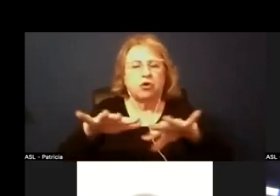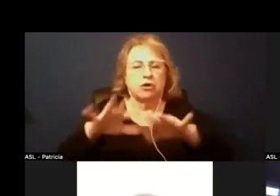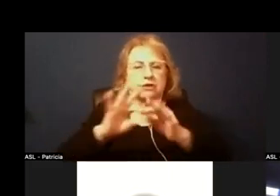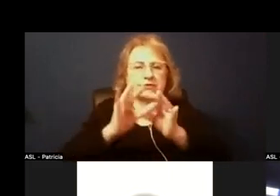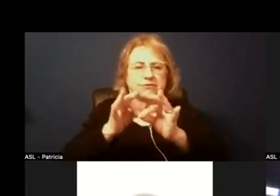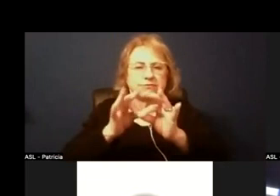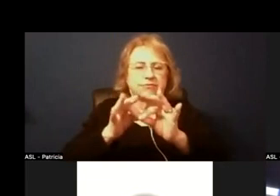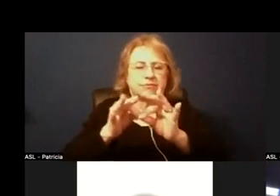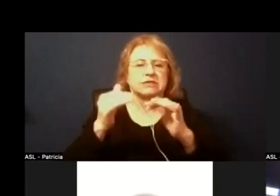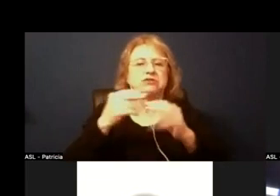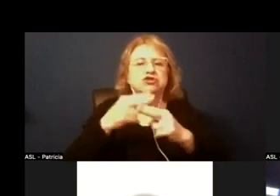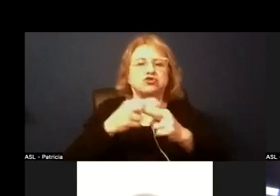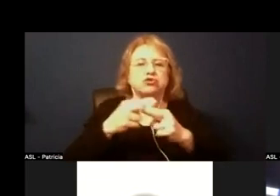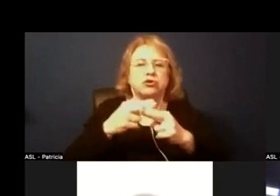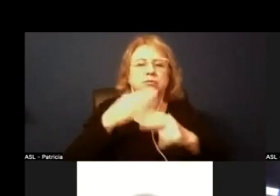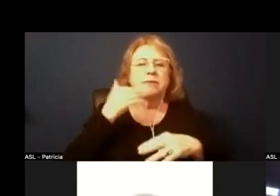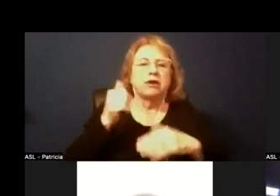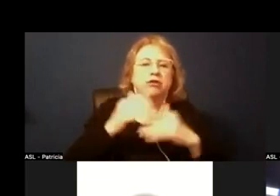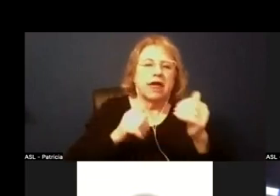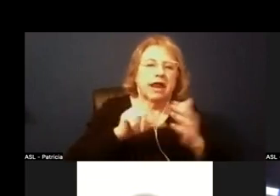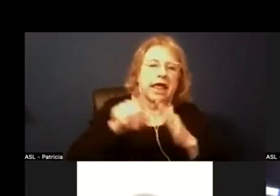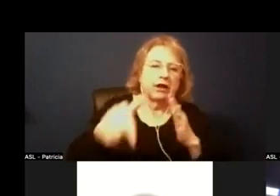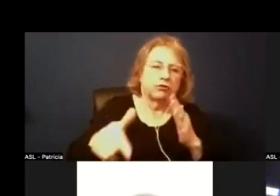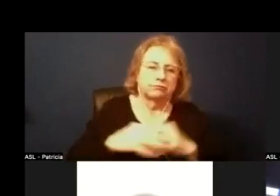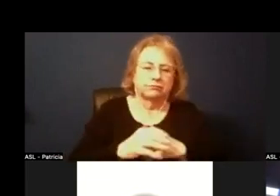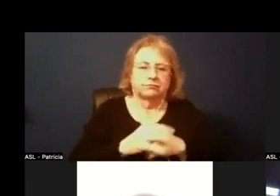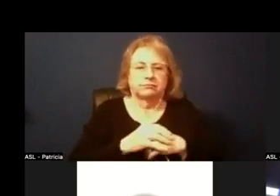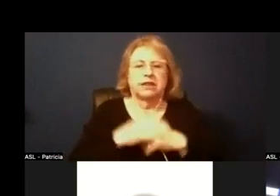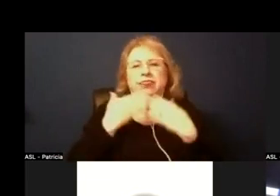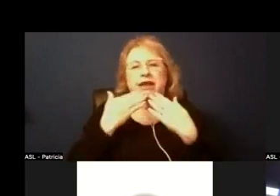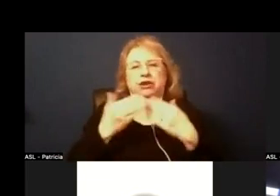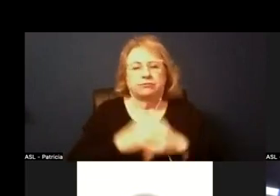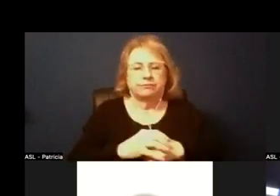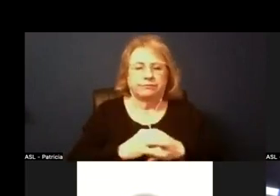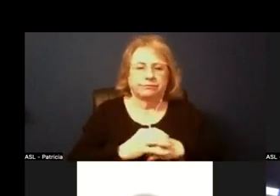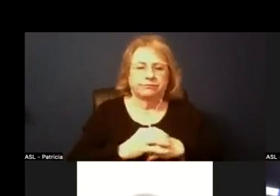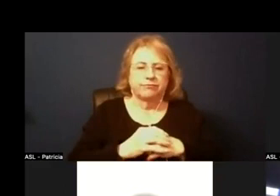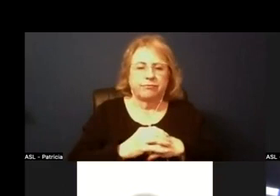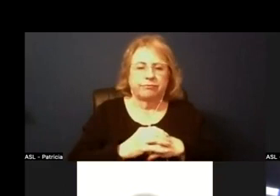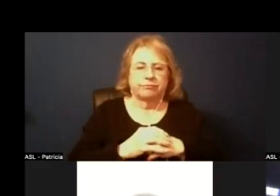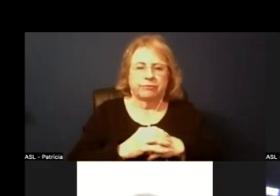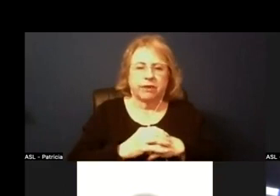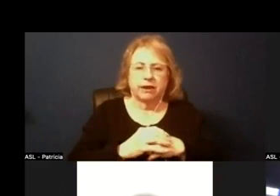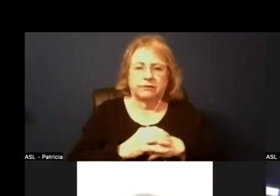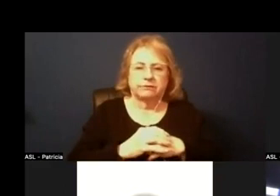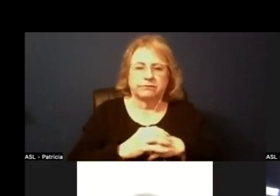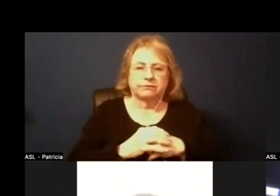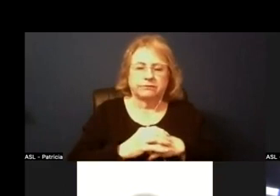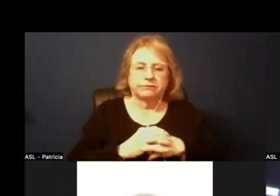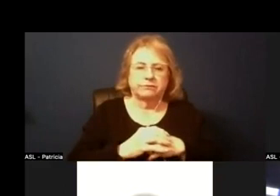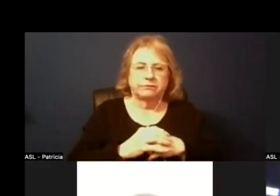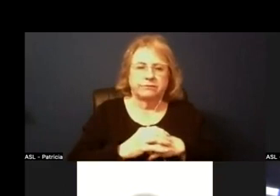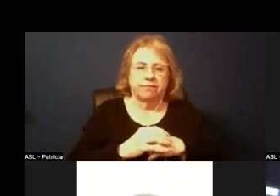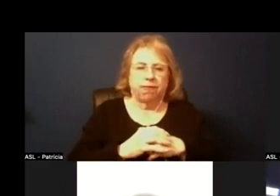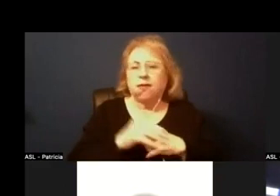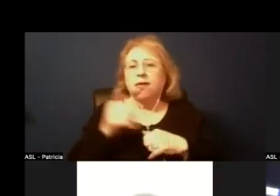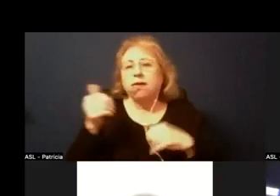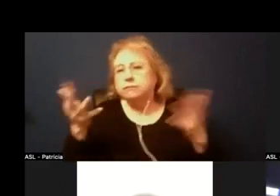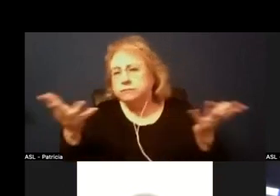anyone